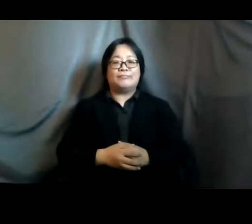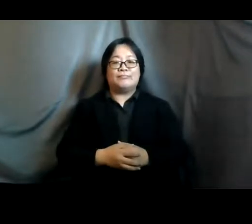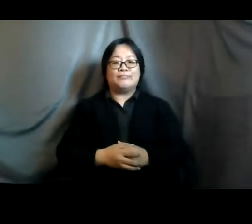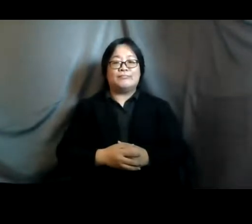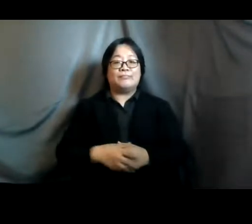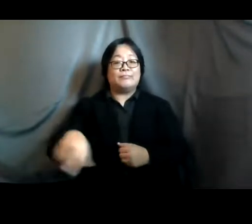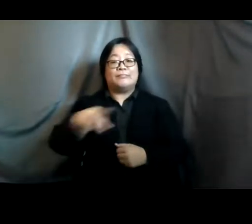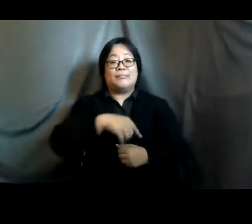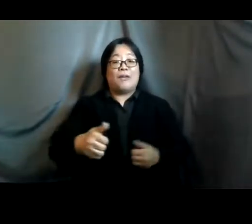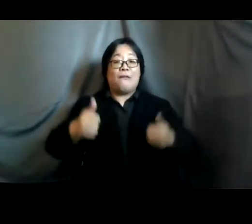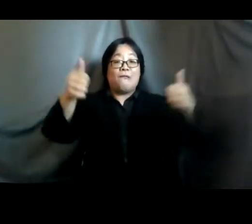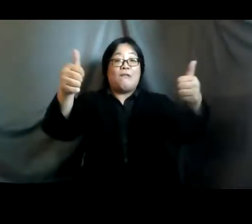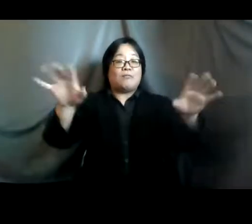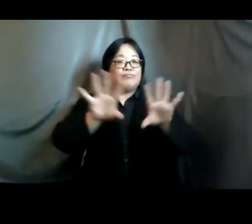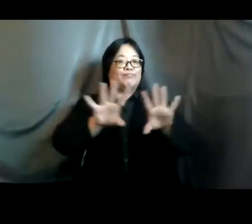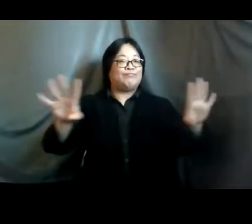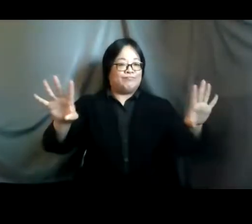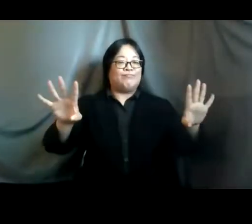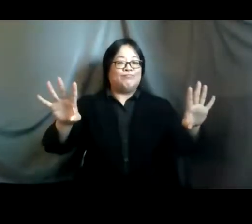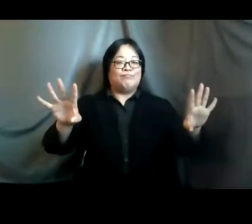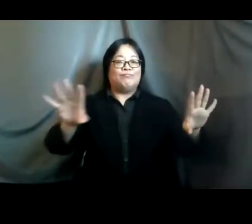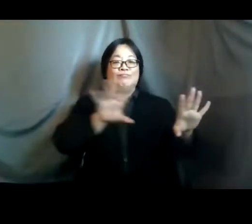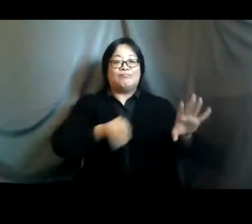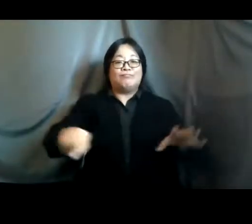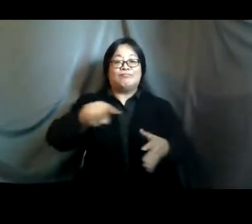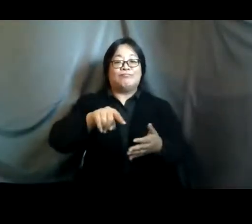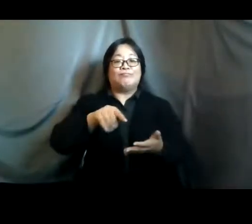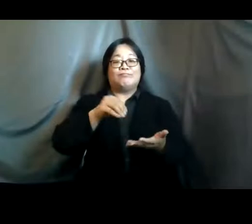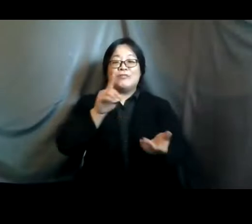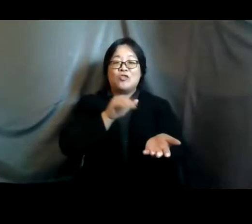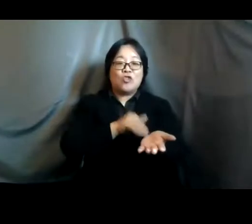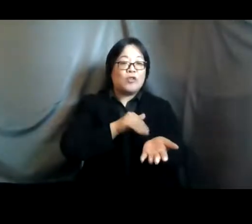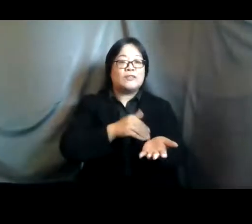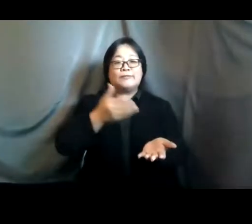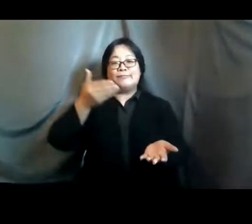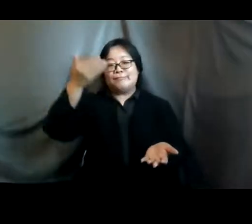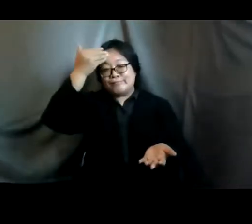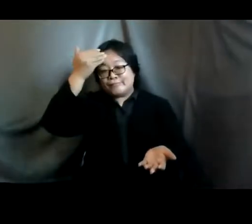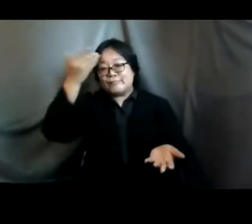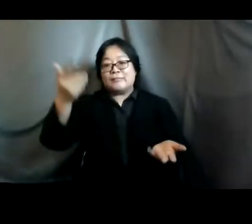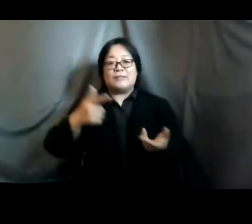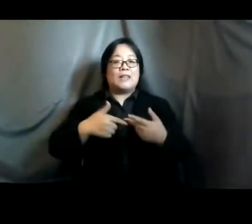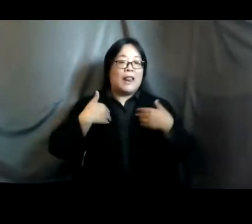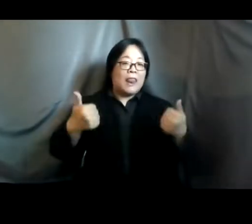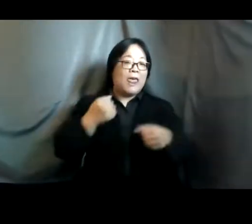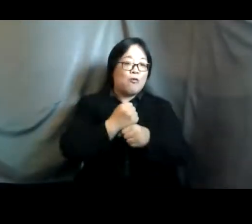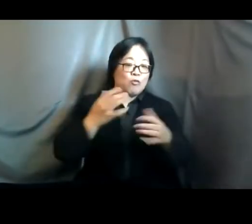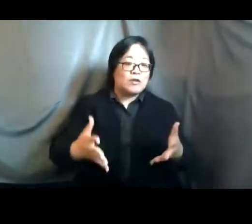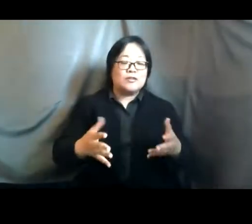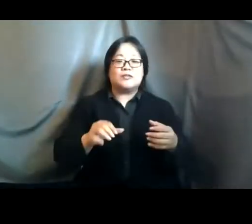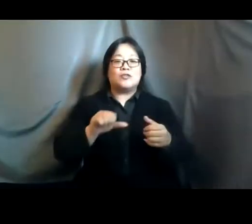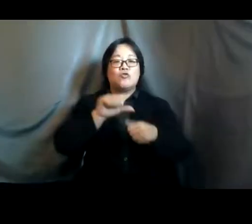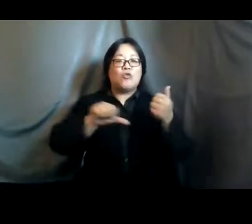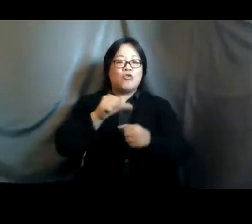responders and this is um counting doctors the nurses the lab workers the midwives social workers